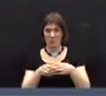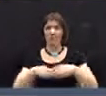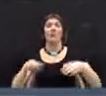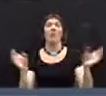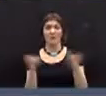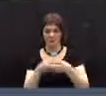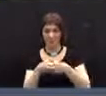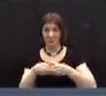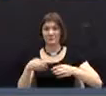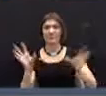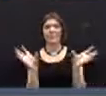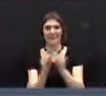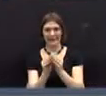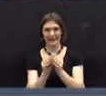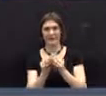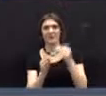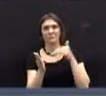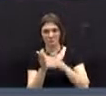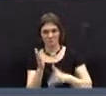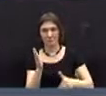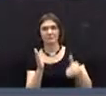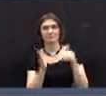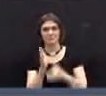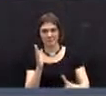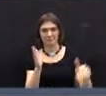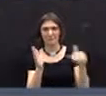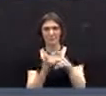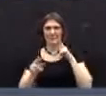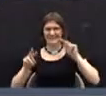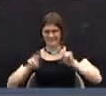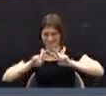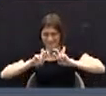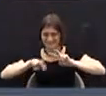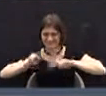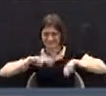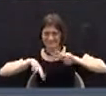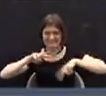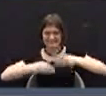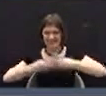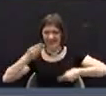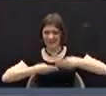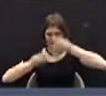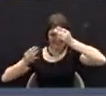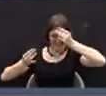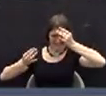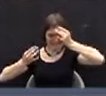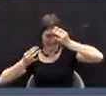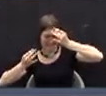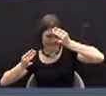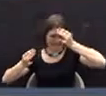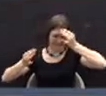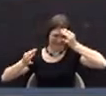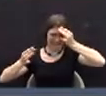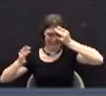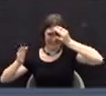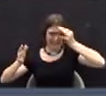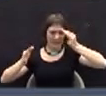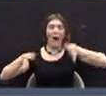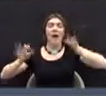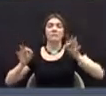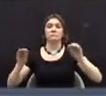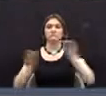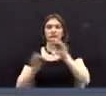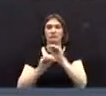series of meetings to go back through the budget in order to bring a budget back to this body this evening.